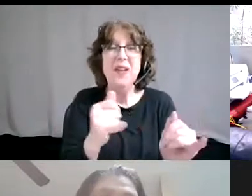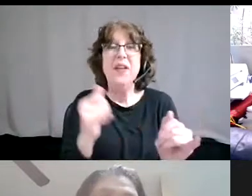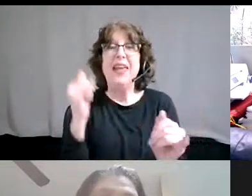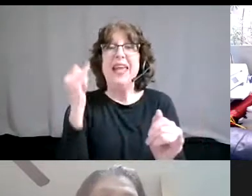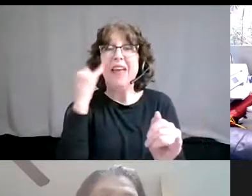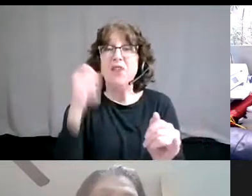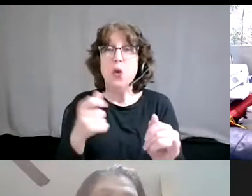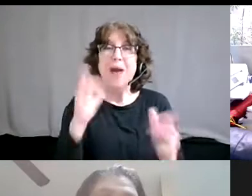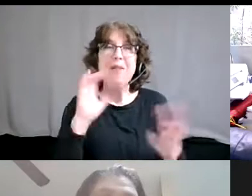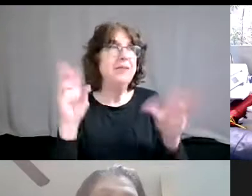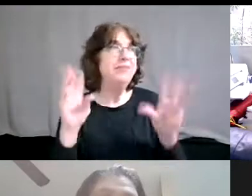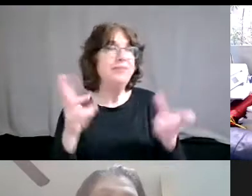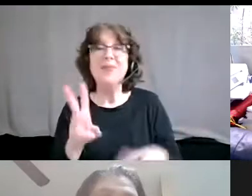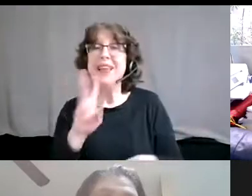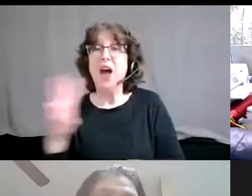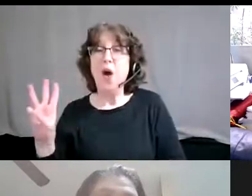then, um,